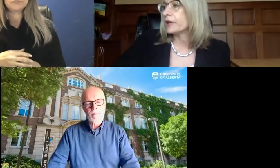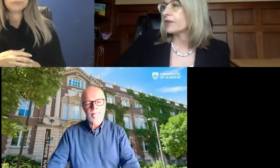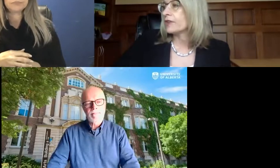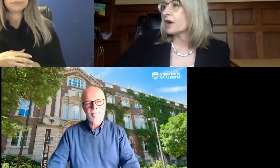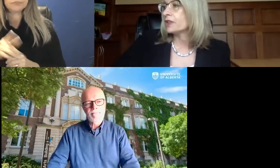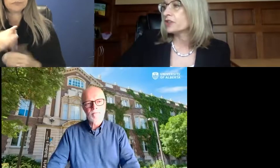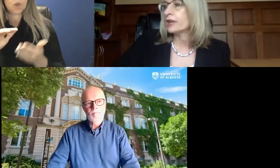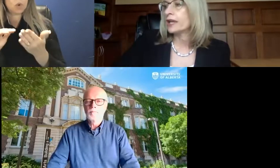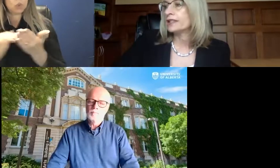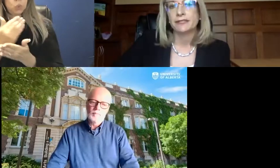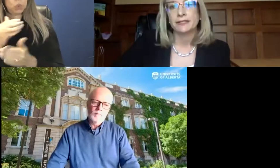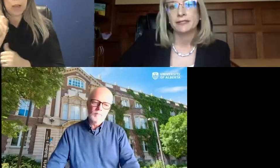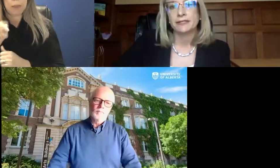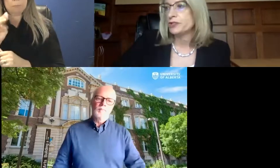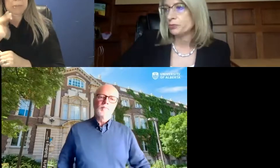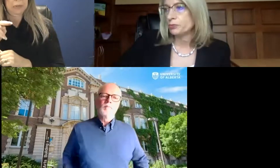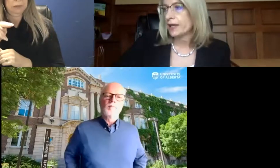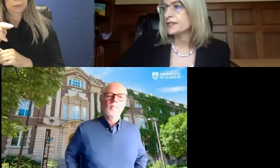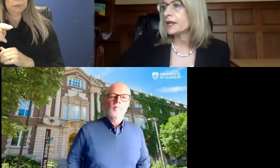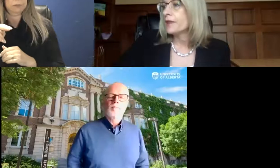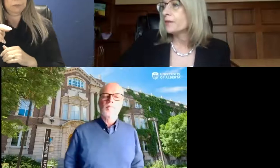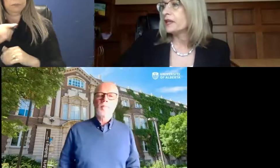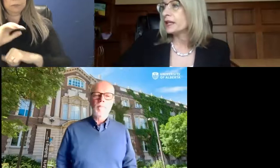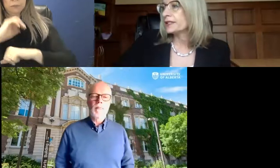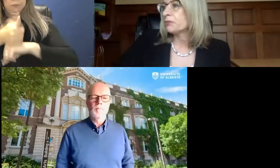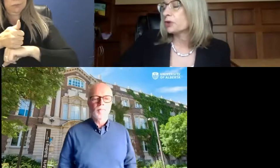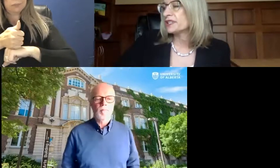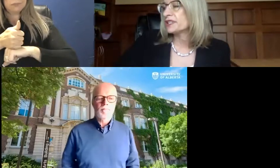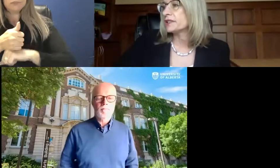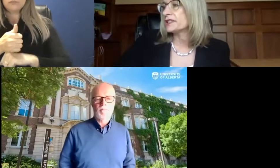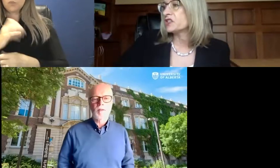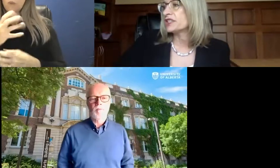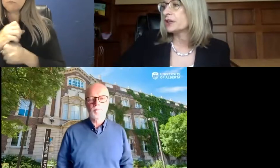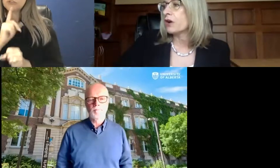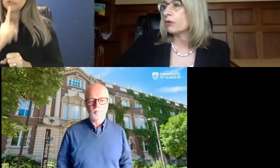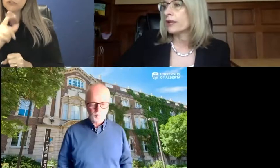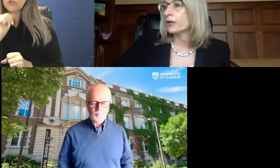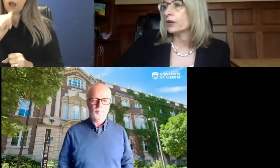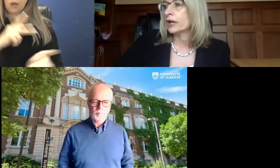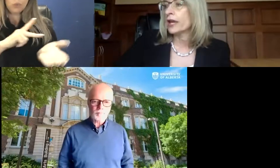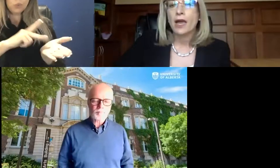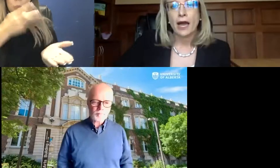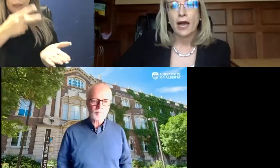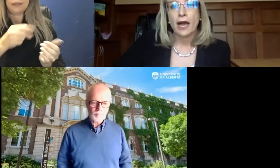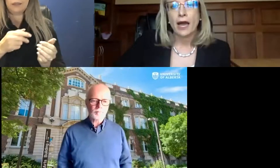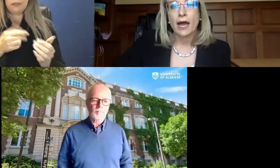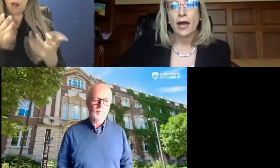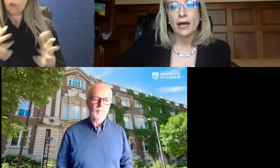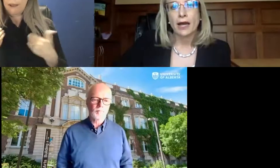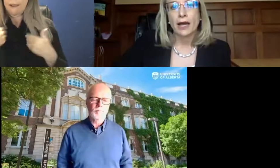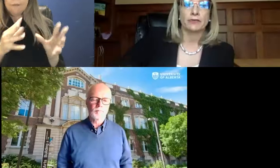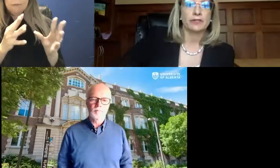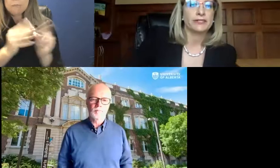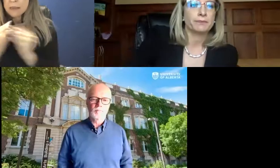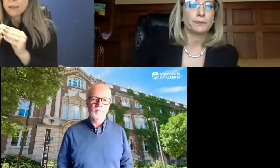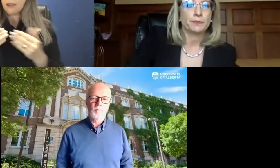layer that the college creates doesn't simply duplicate the meetings, processes, and decisions that are already occurring at departmental and